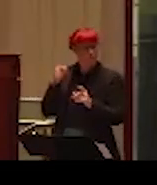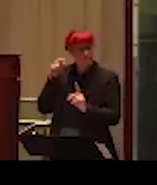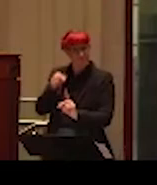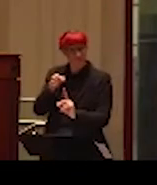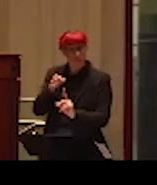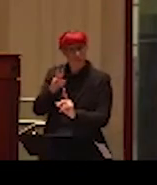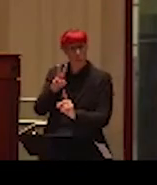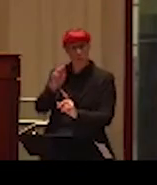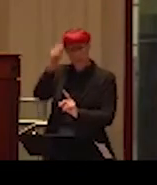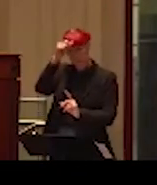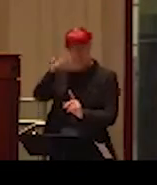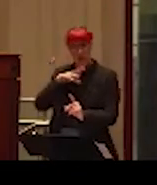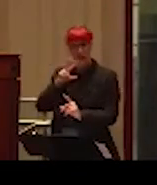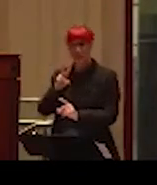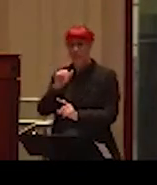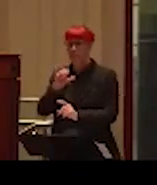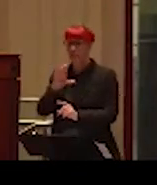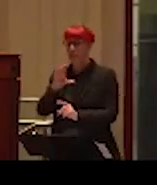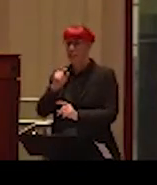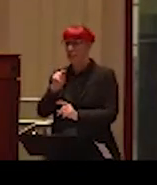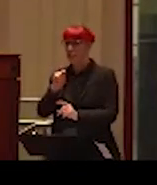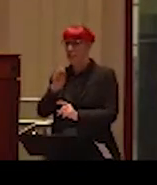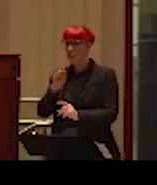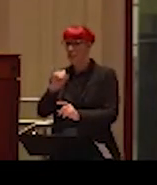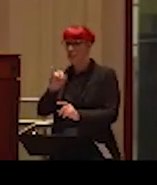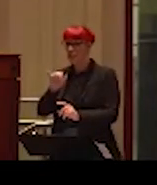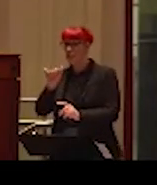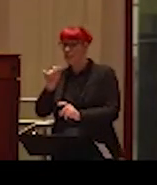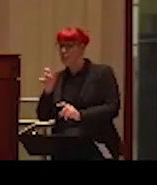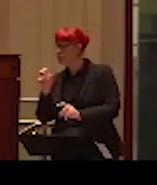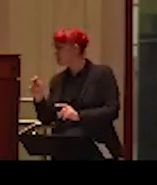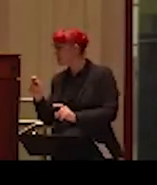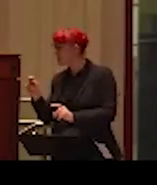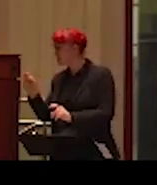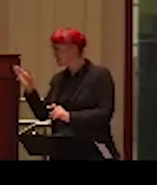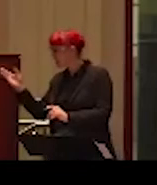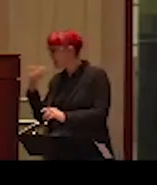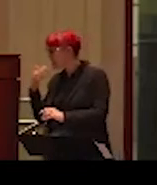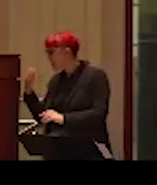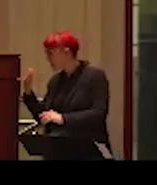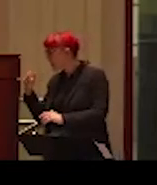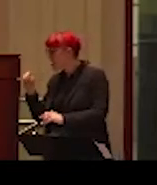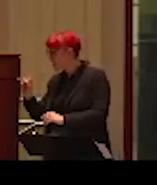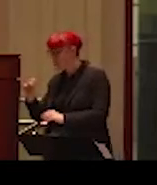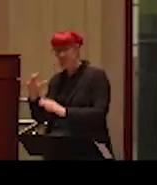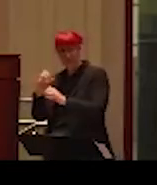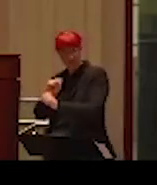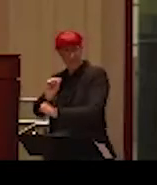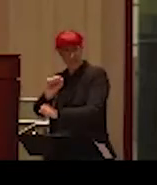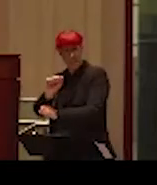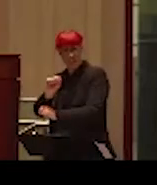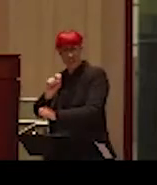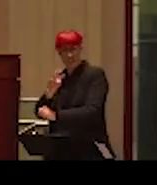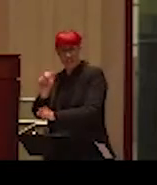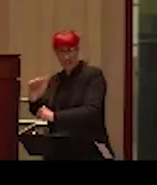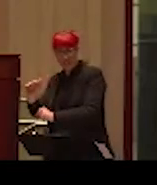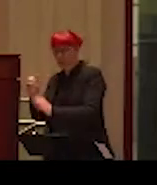Thank you. Thank you. Oh, actually, you can do that. Thank you. Sasha. And congratulations. I'd like to acknowledge that